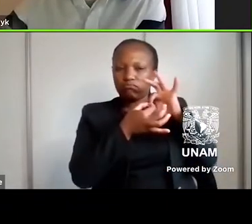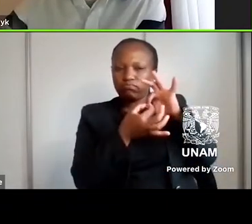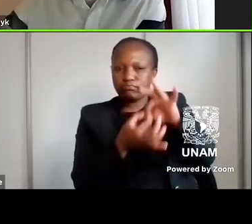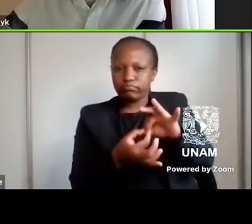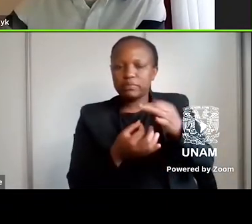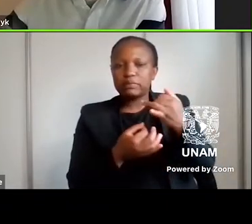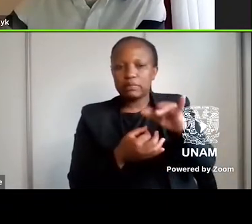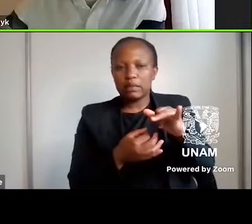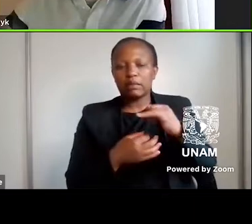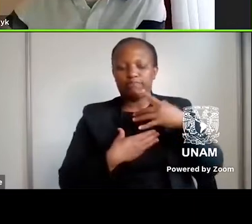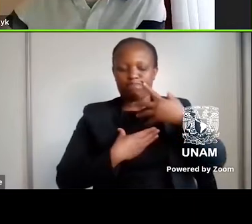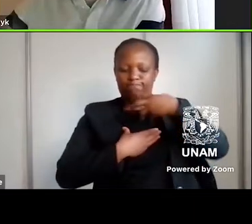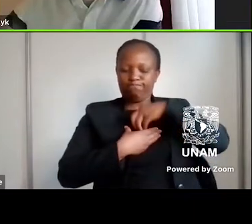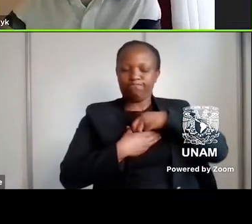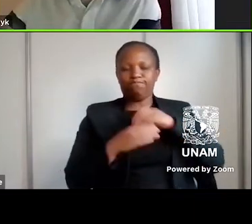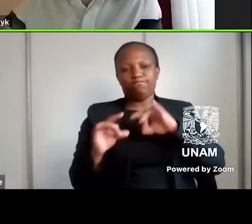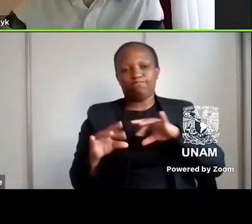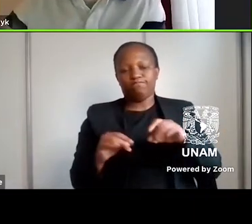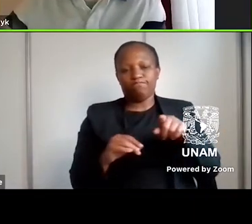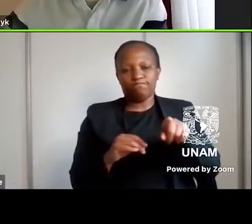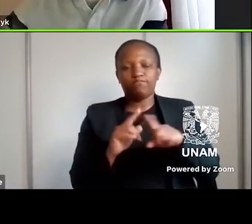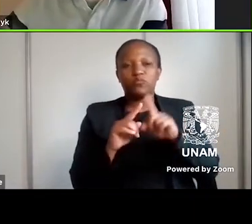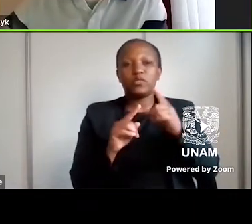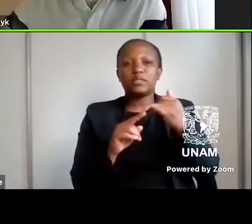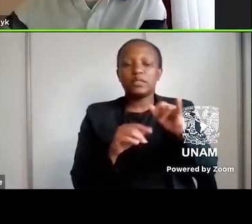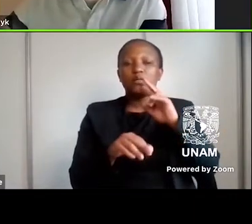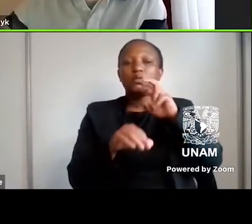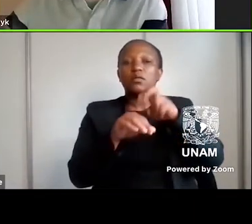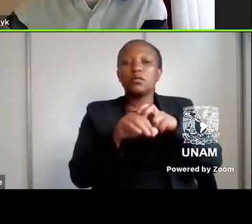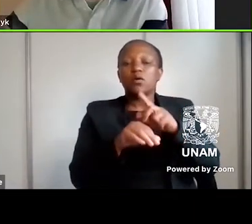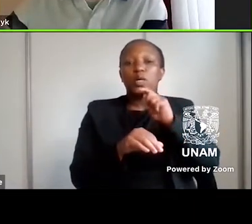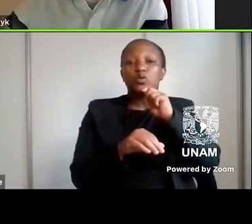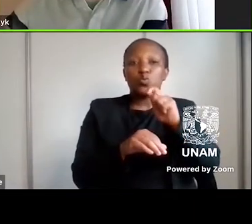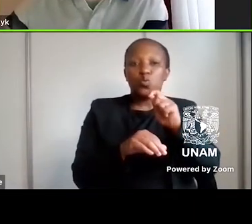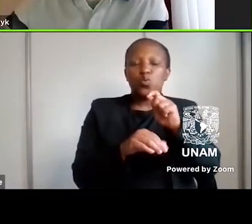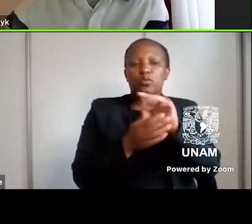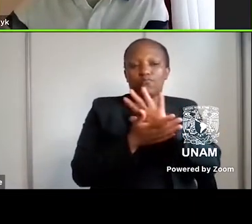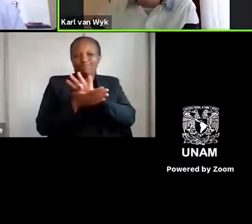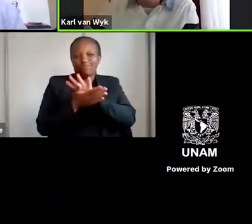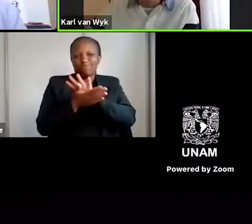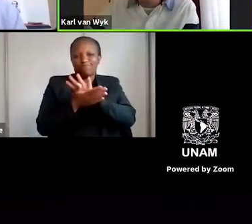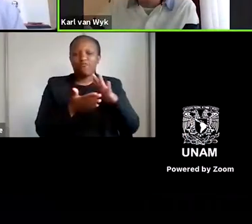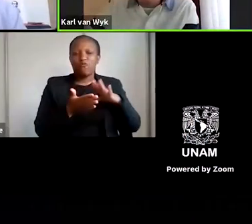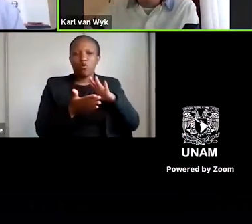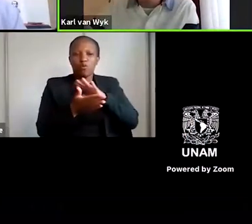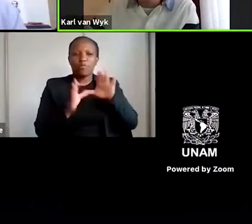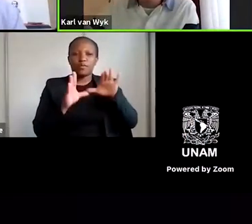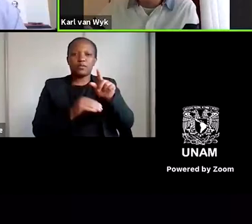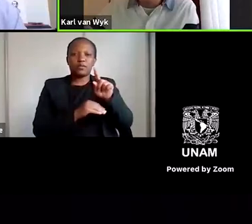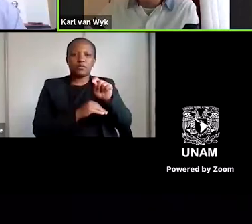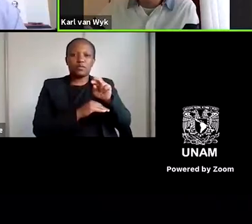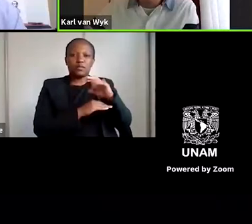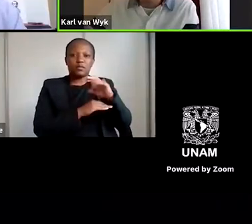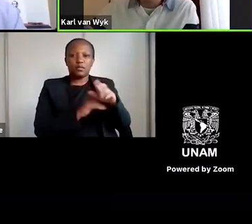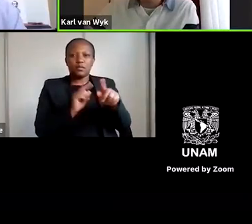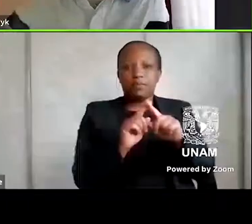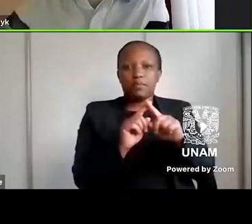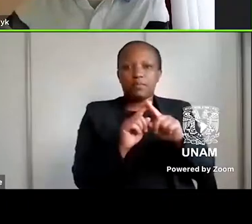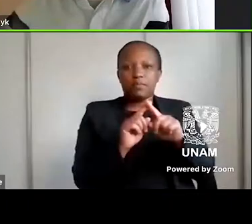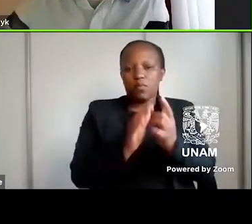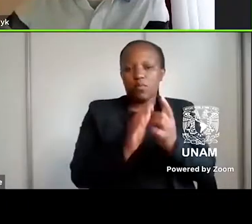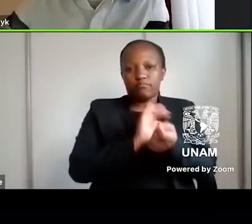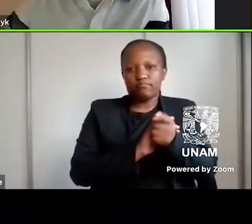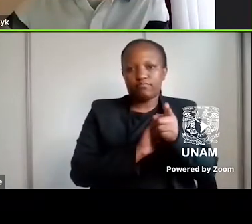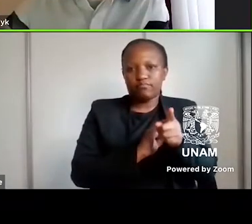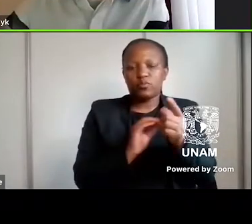tapering across the neat and hard boundaries suggested by the Truth and Reconciliation Commission. How we've ended up, Hook believes, is in a state